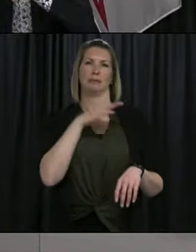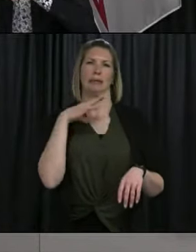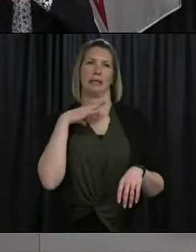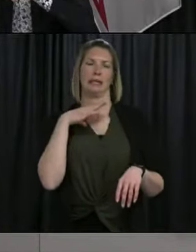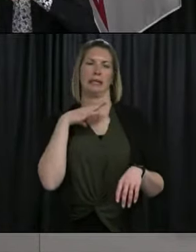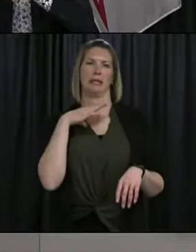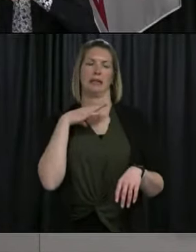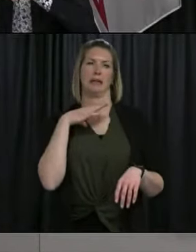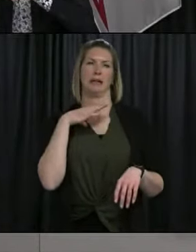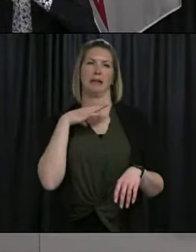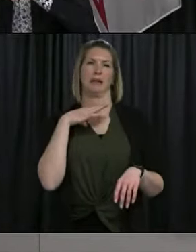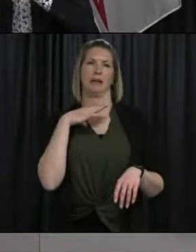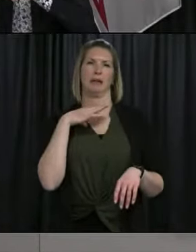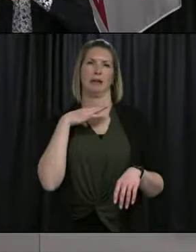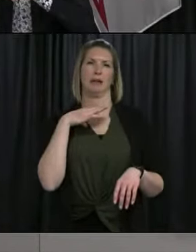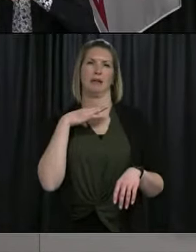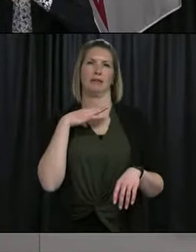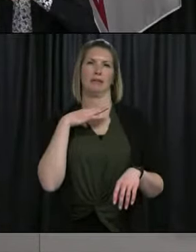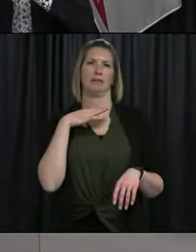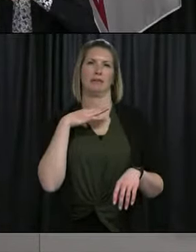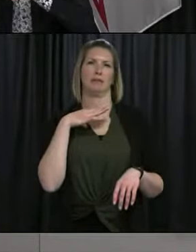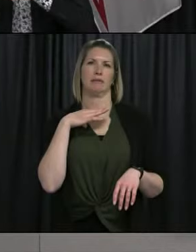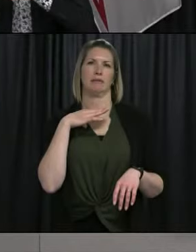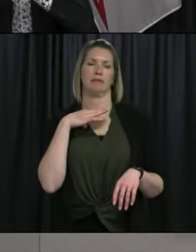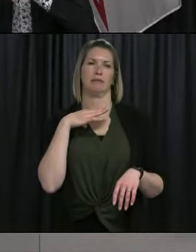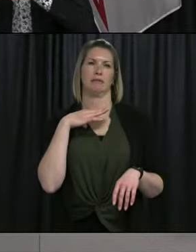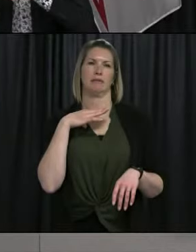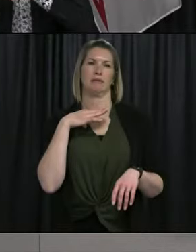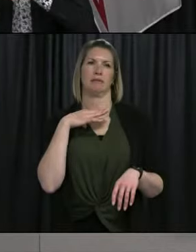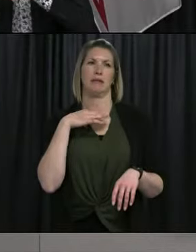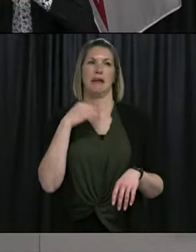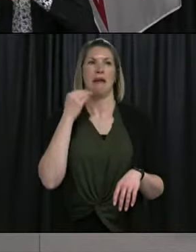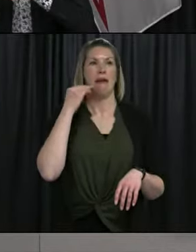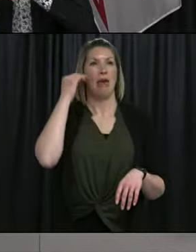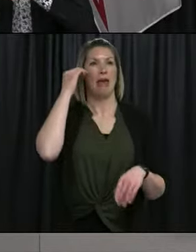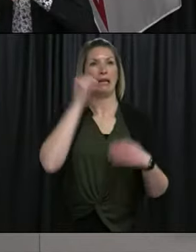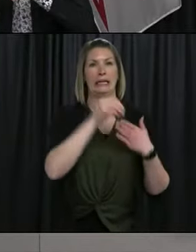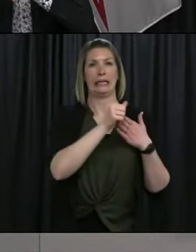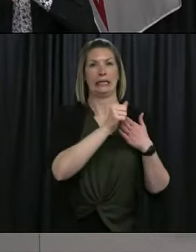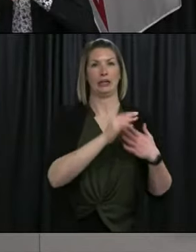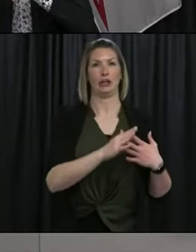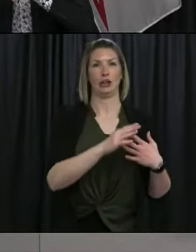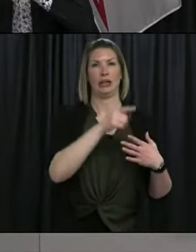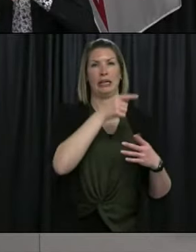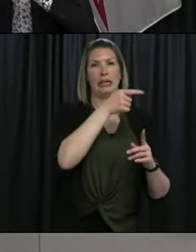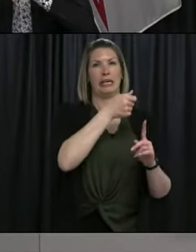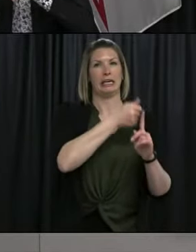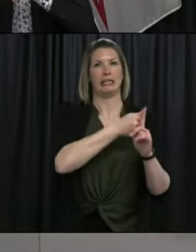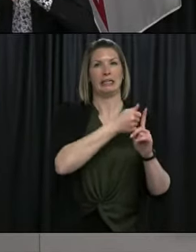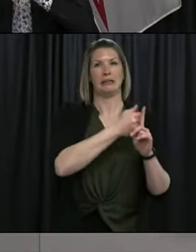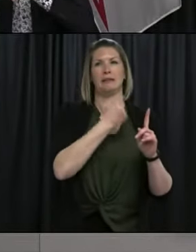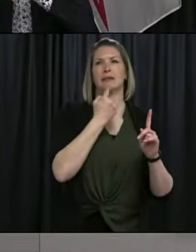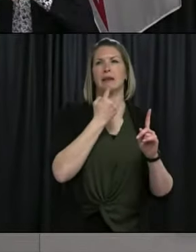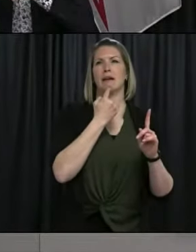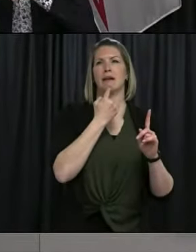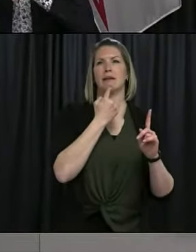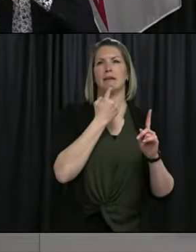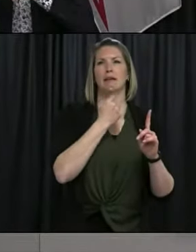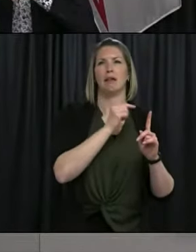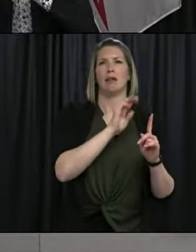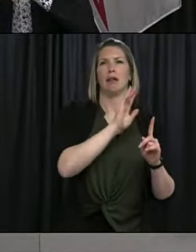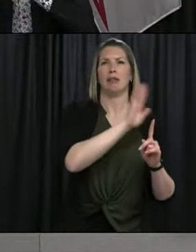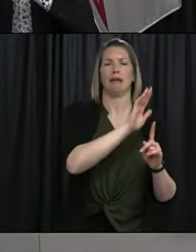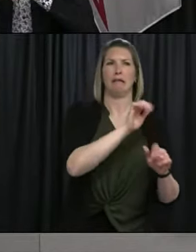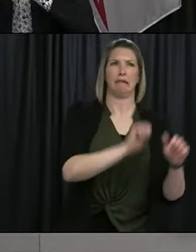expressed these concerns about AstraZeneca? Are you concerned that you might have further hesitancy or not?